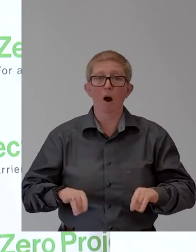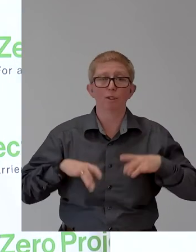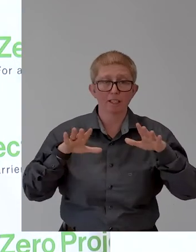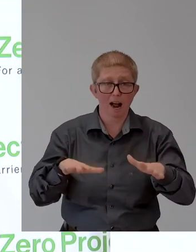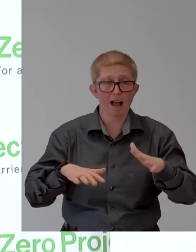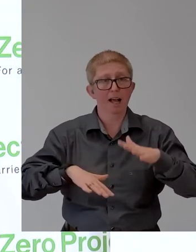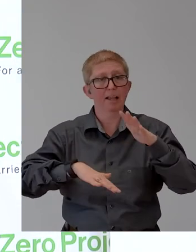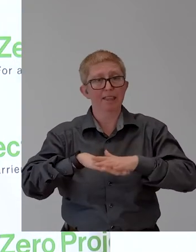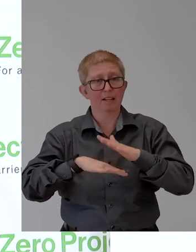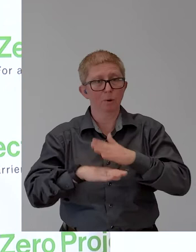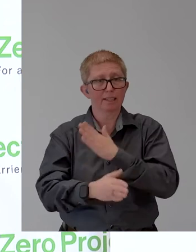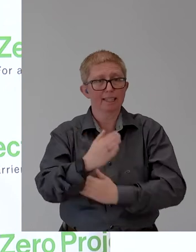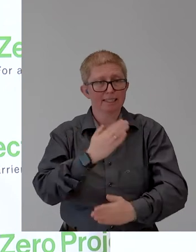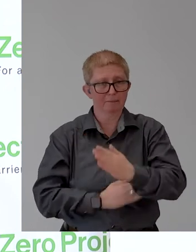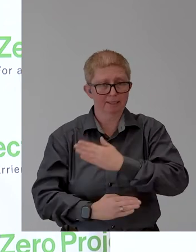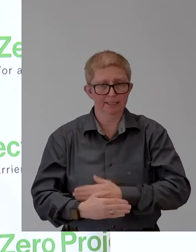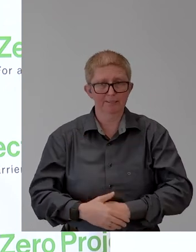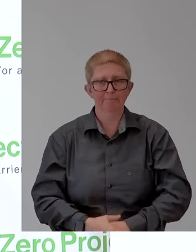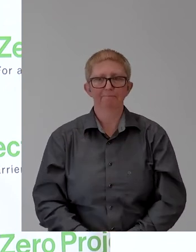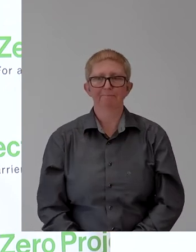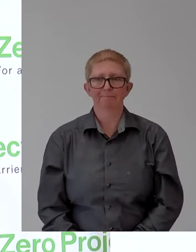Disability from Australia.